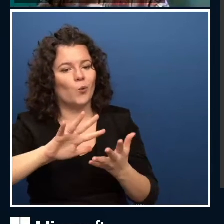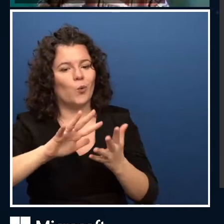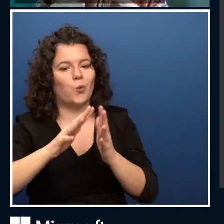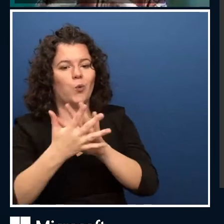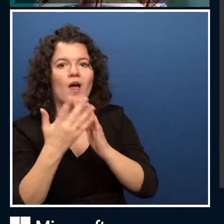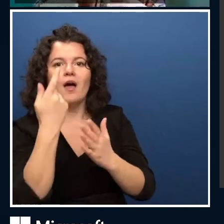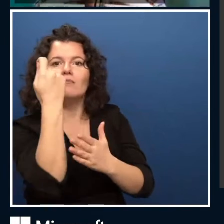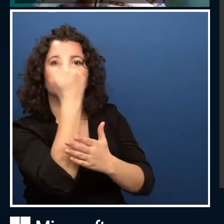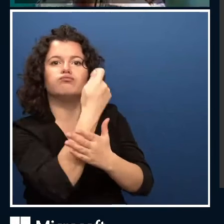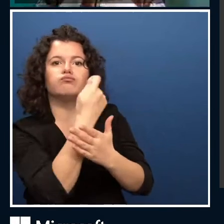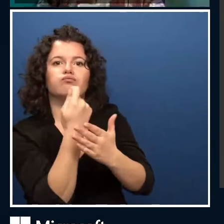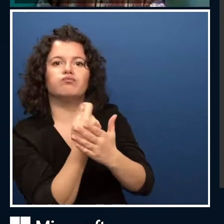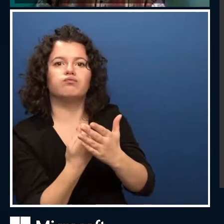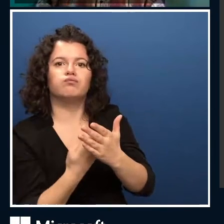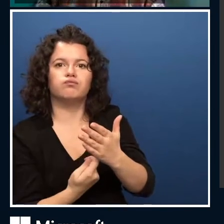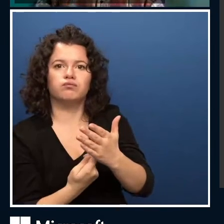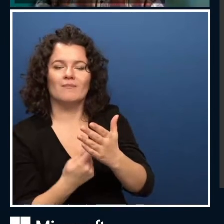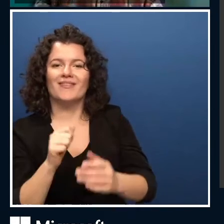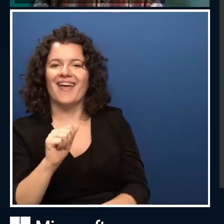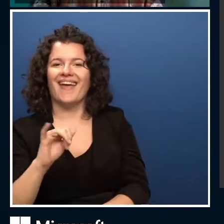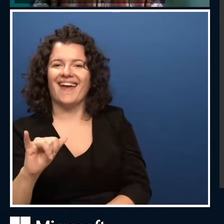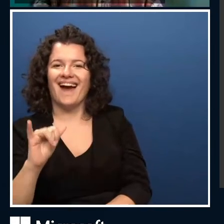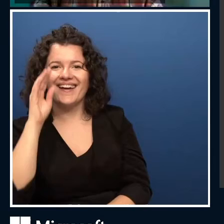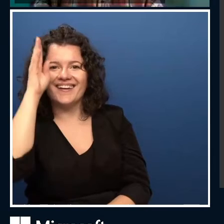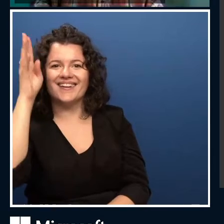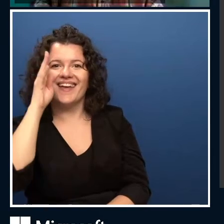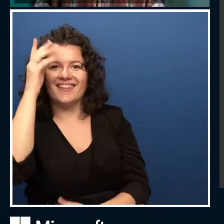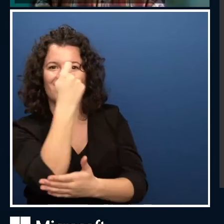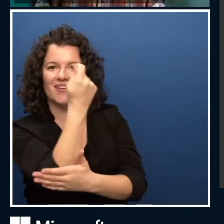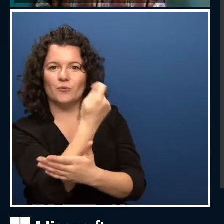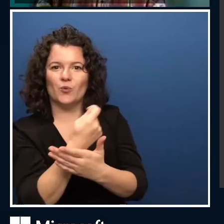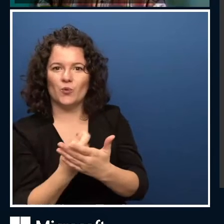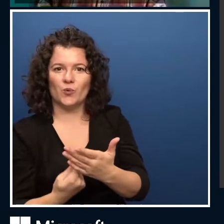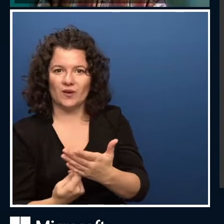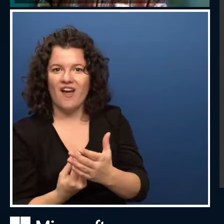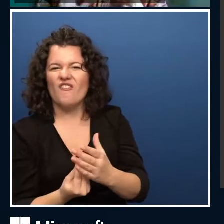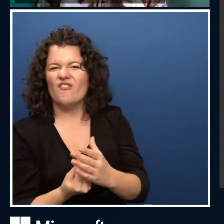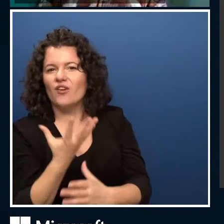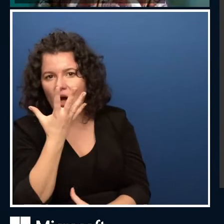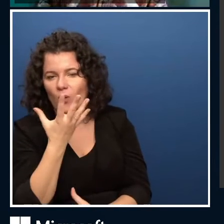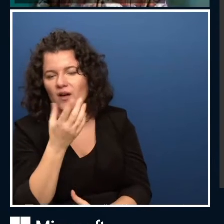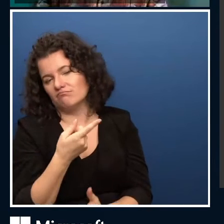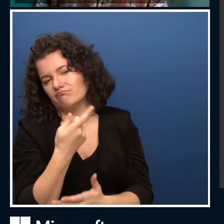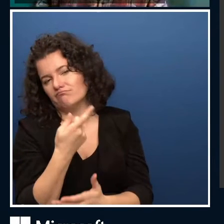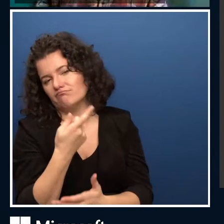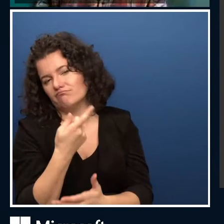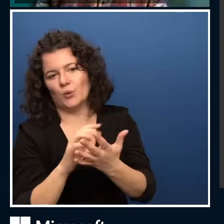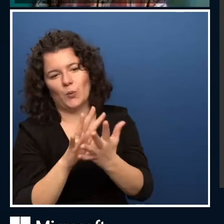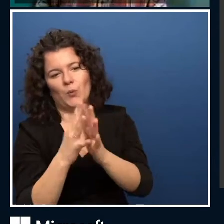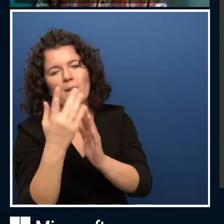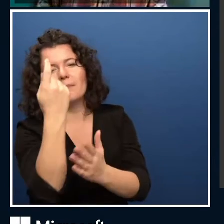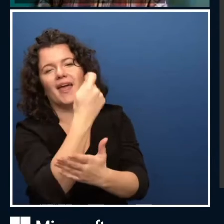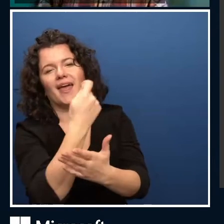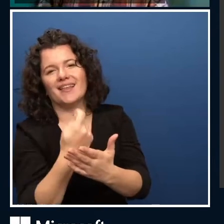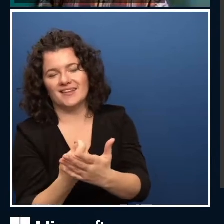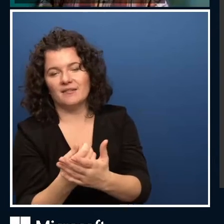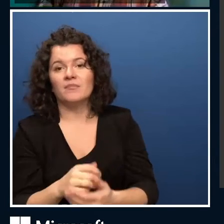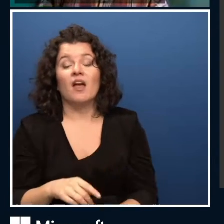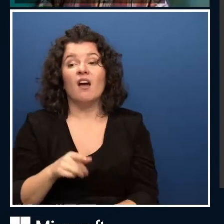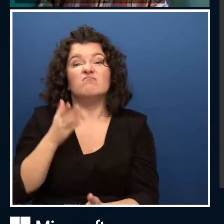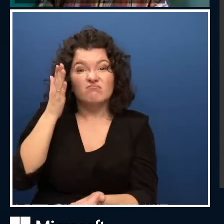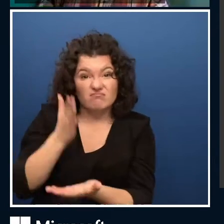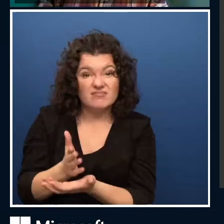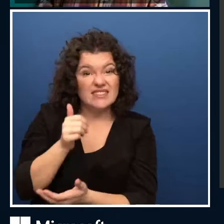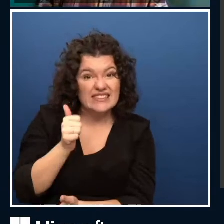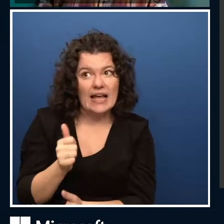It looks like AI can do things by itself. And whether it's true or not, I will not go into detailed discussion now. I encourage you to